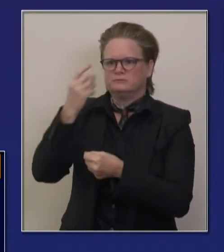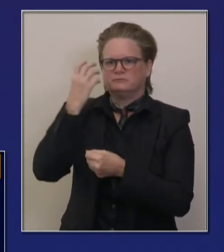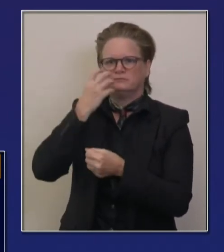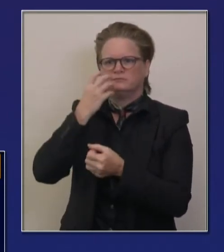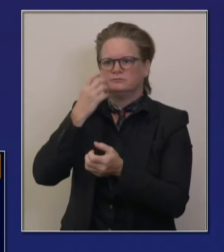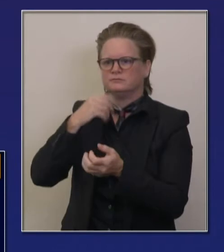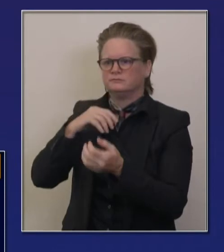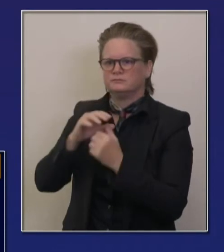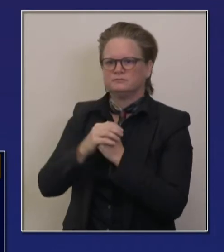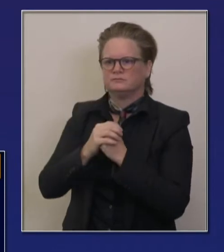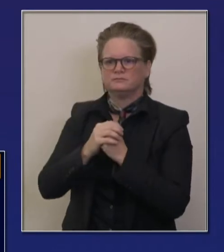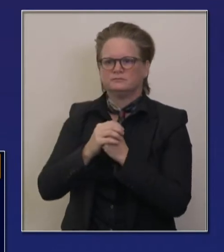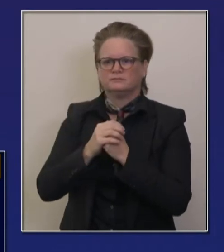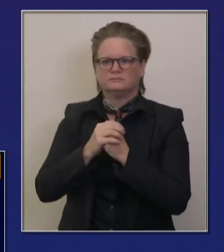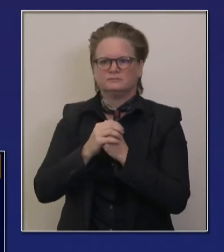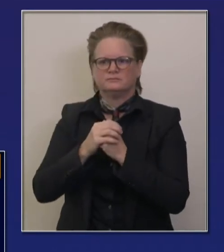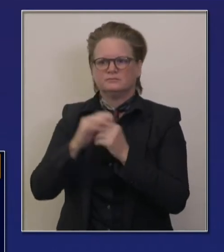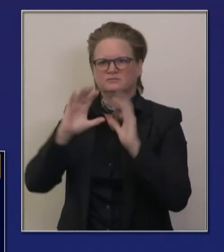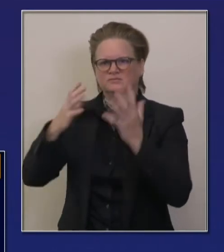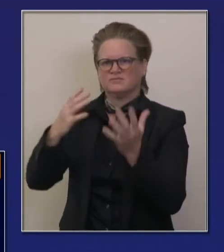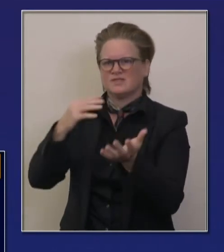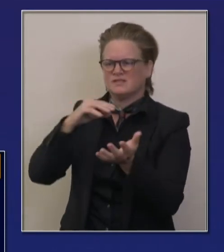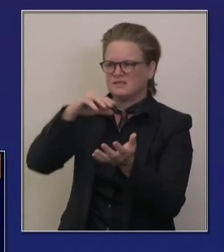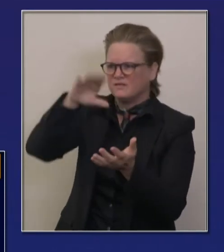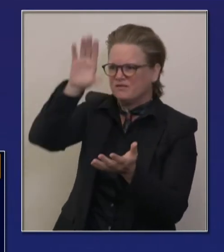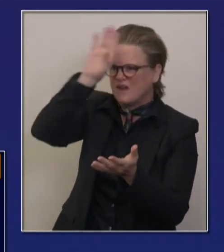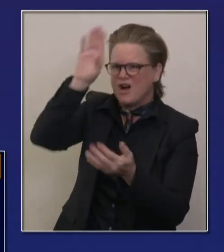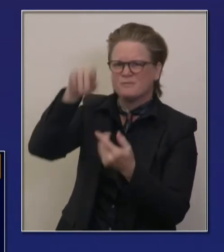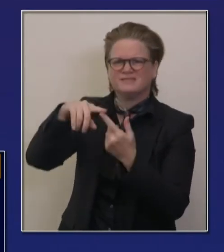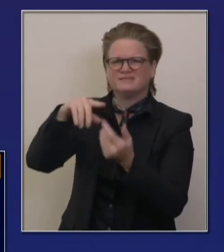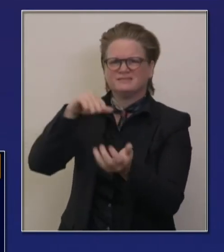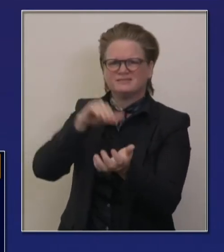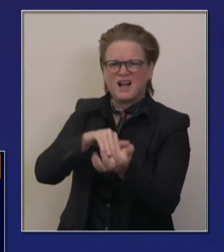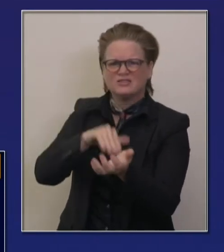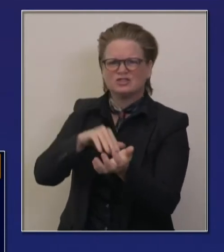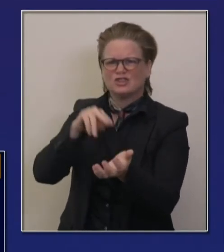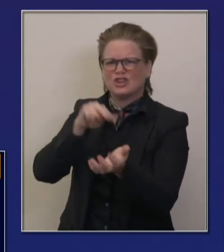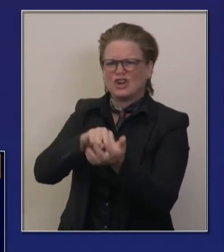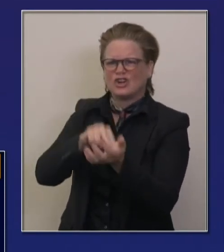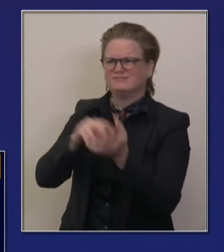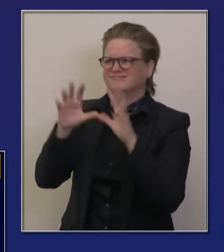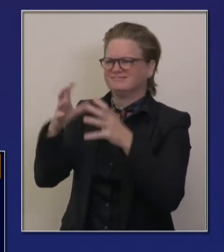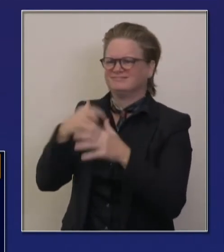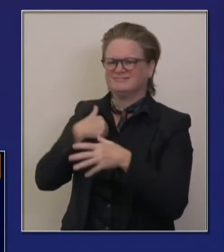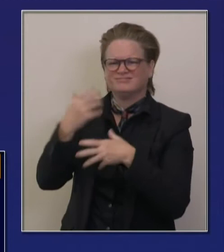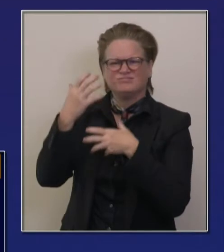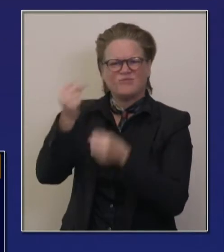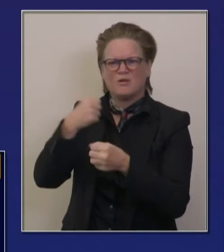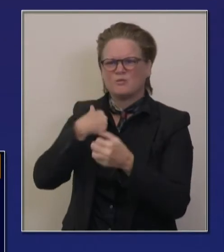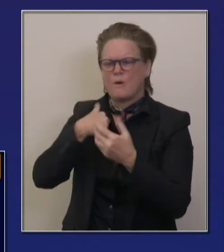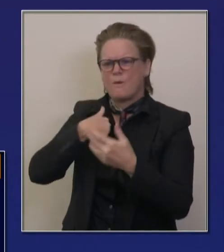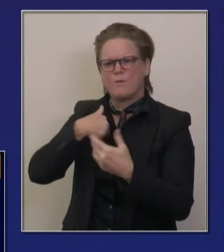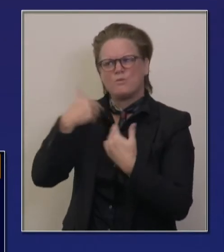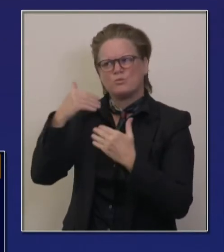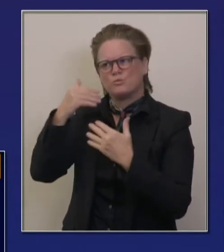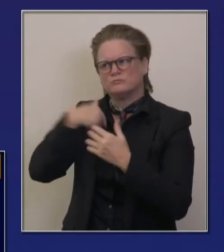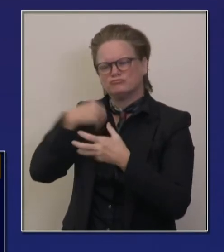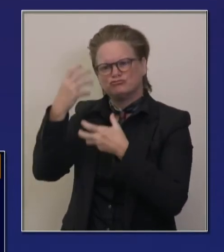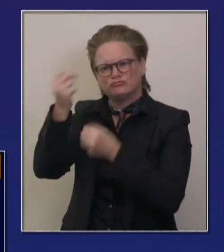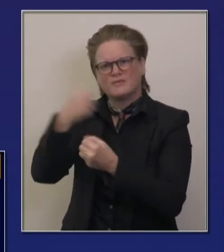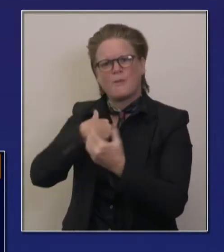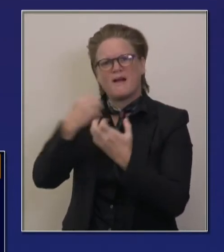doctors, and you'll see others, uh, along that same vein. But I want to just thank our firefighters and just remind you fire